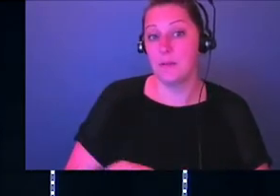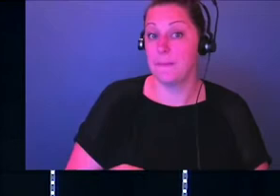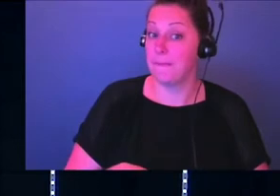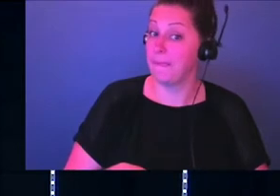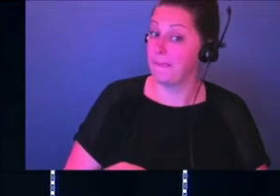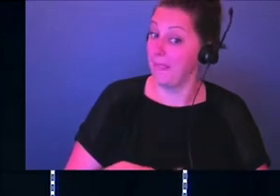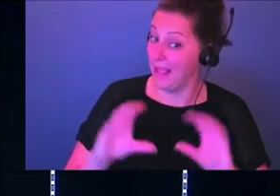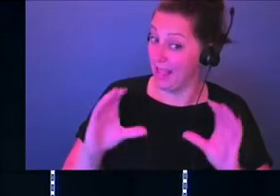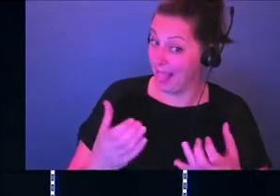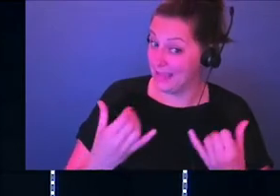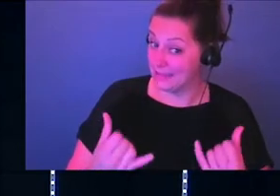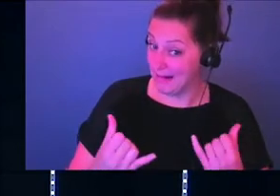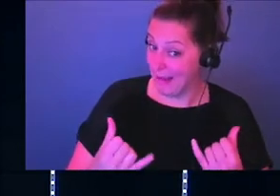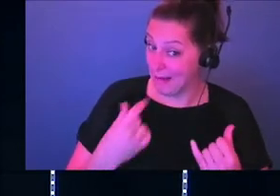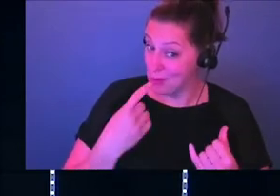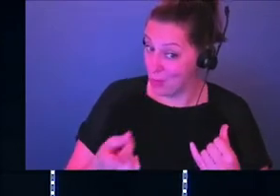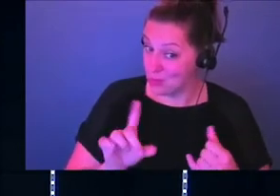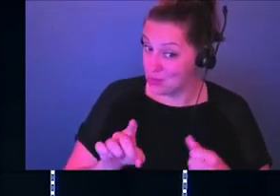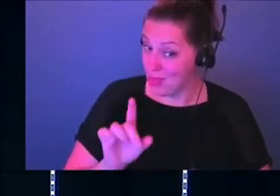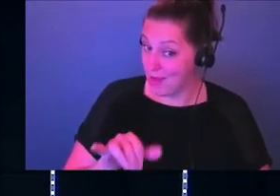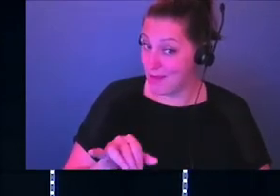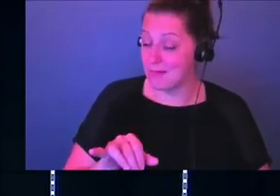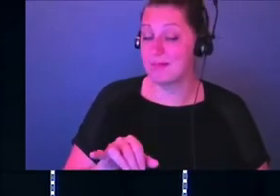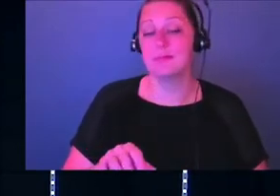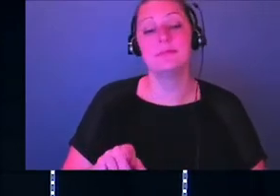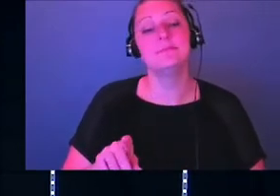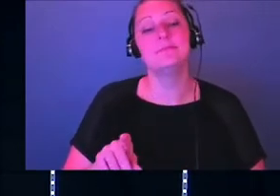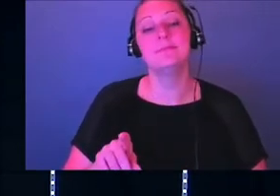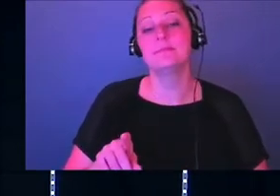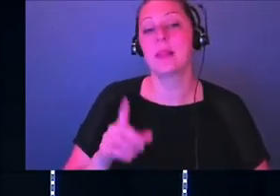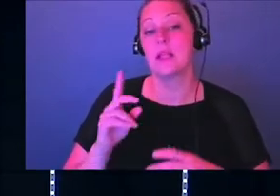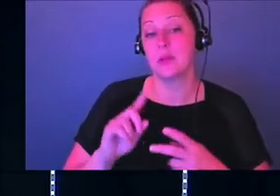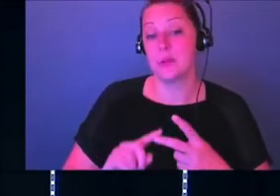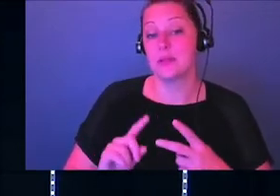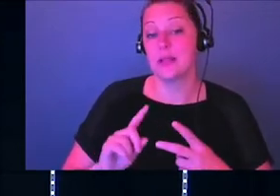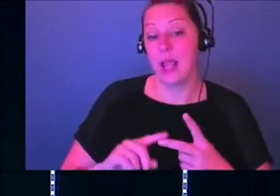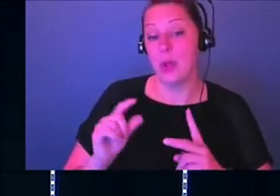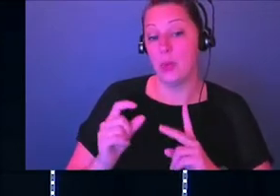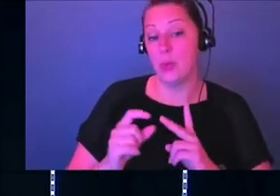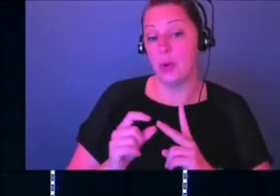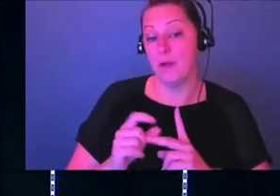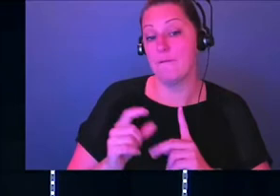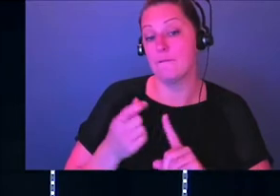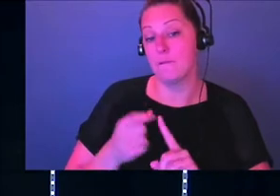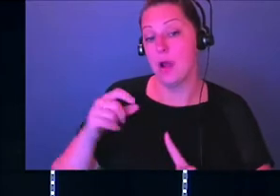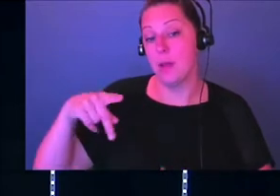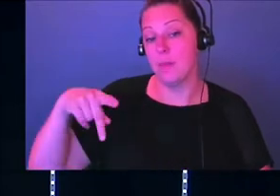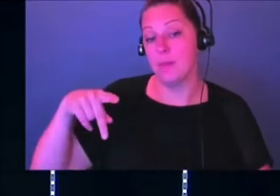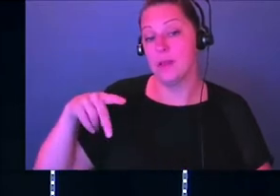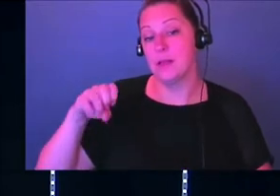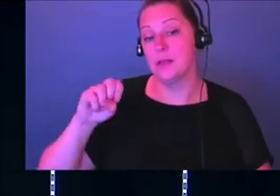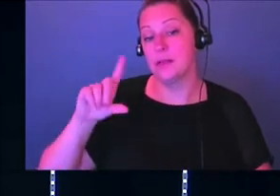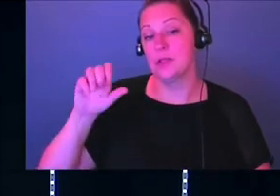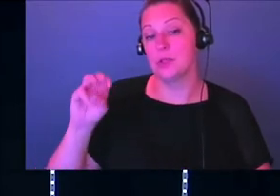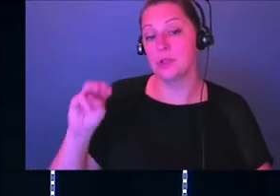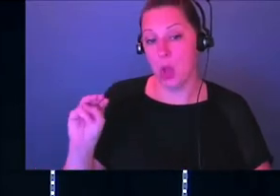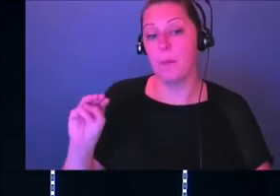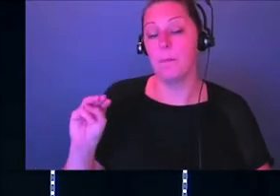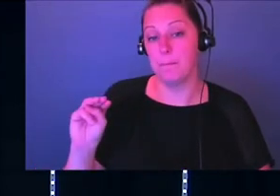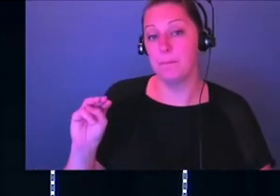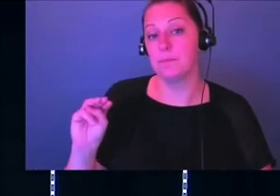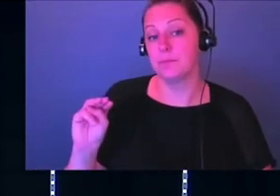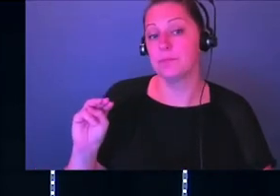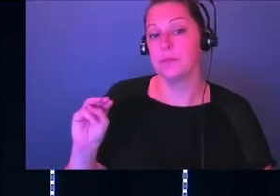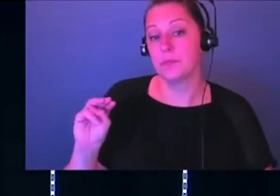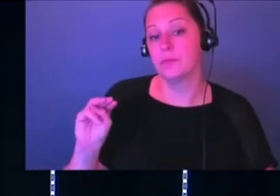this is a class. We're getting after it. So the second word also comes from the book of Psalms, okay? We're going to start in Psalm 144, verse 9. It says, I will